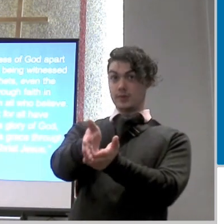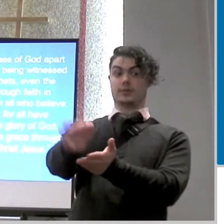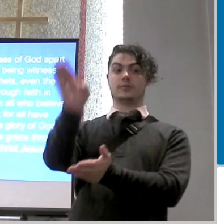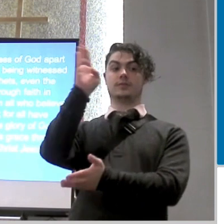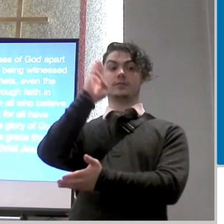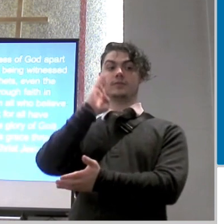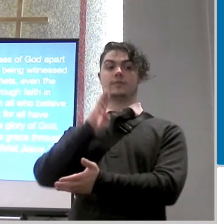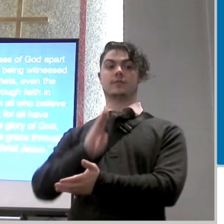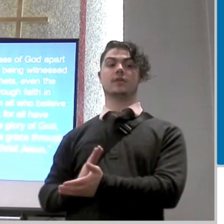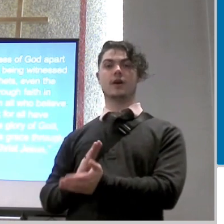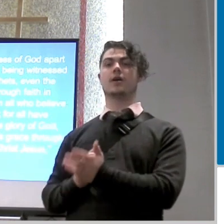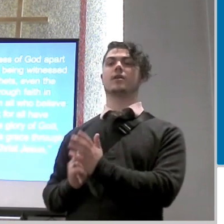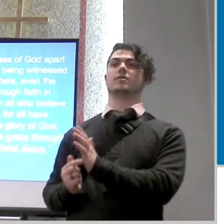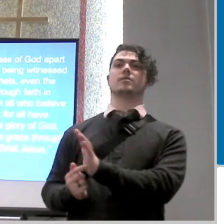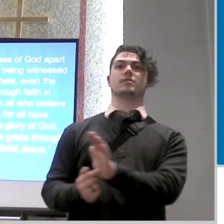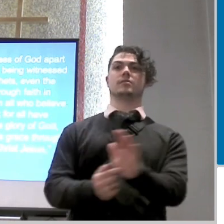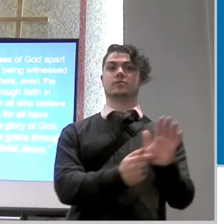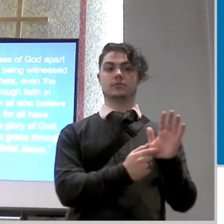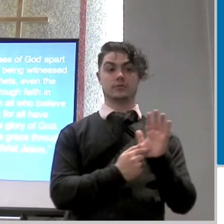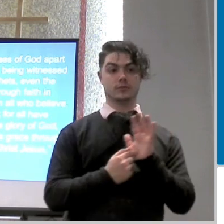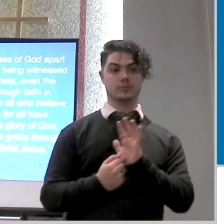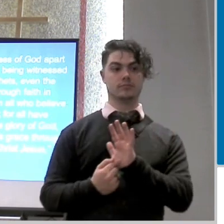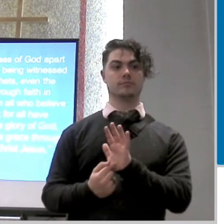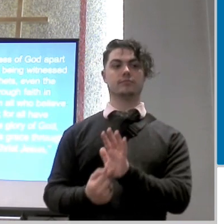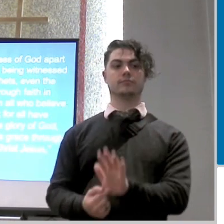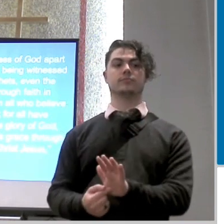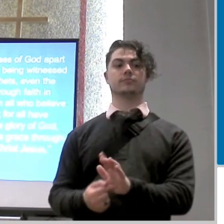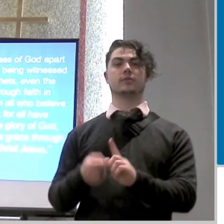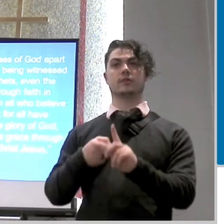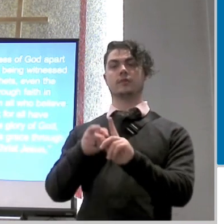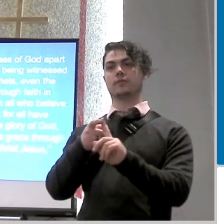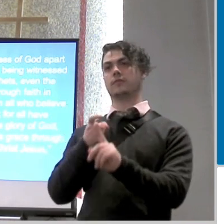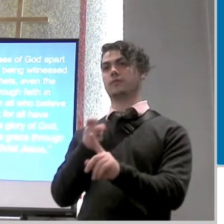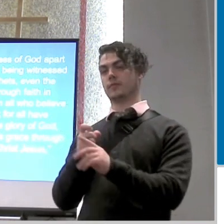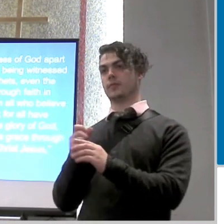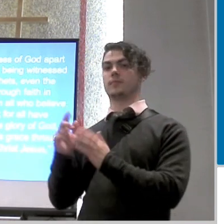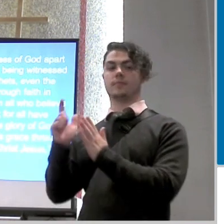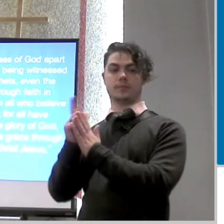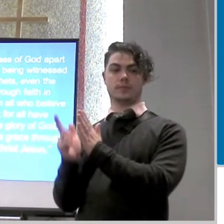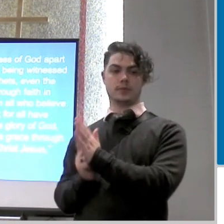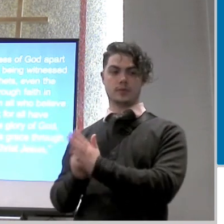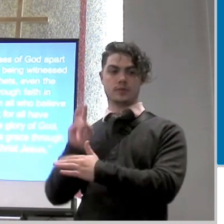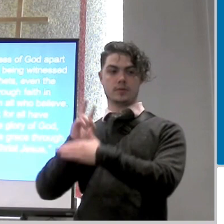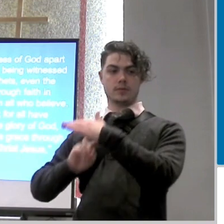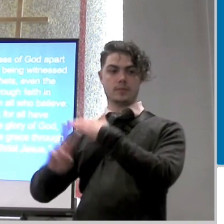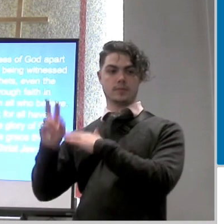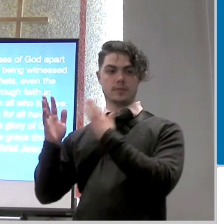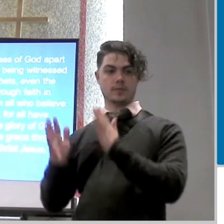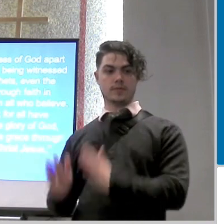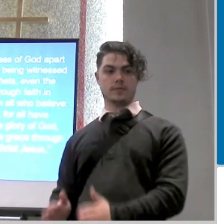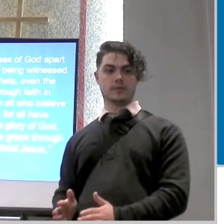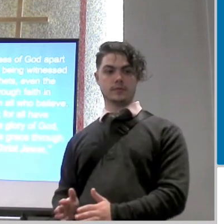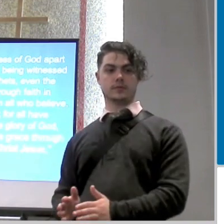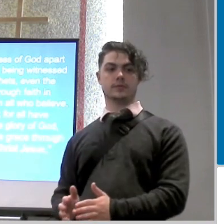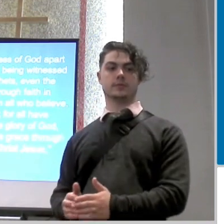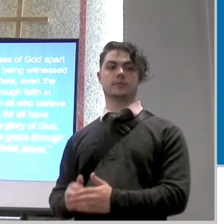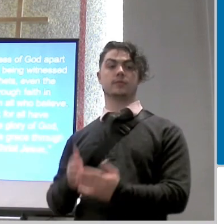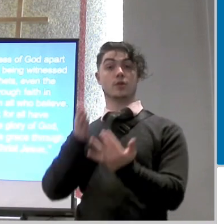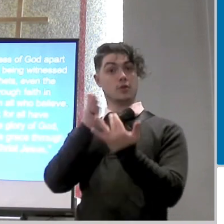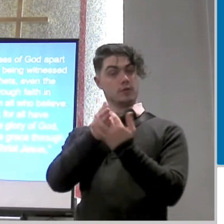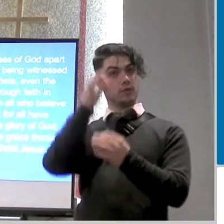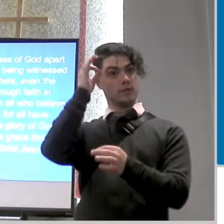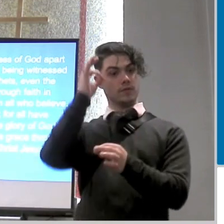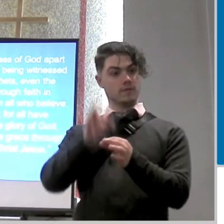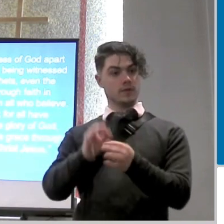righteousness of god apart from the law is revealed being witnessed by the law and the prophets even the righteousness of god through faith